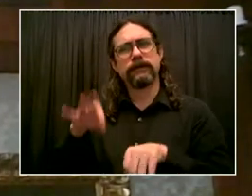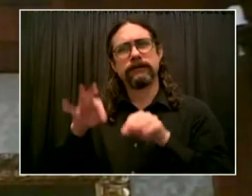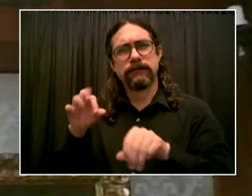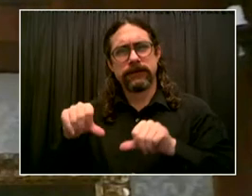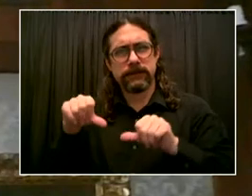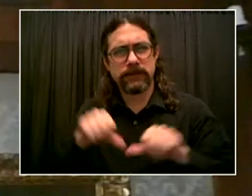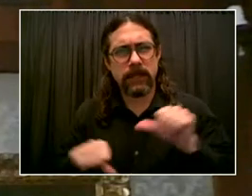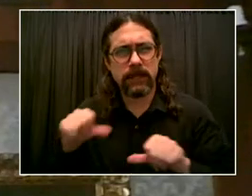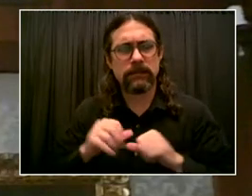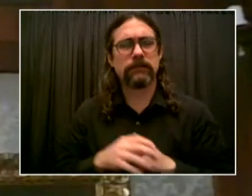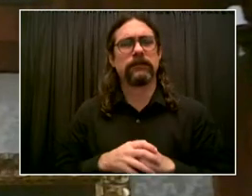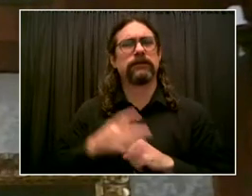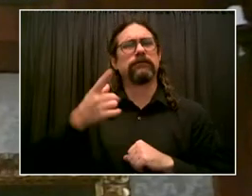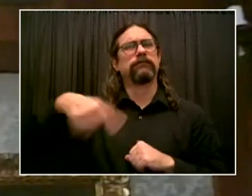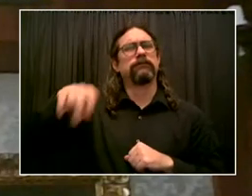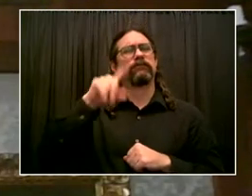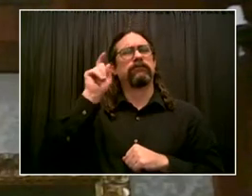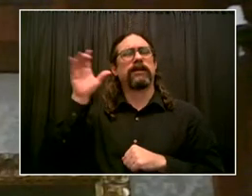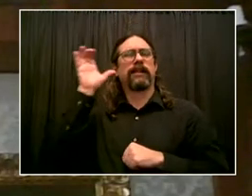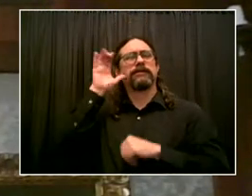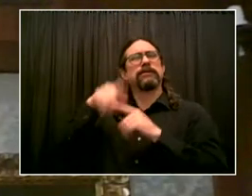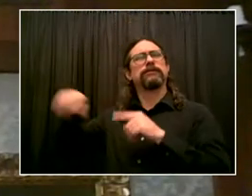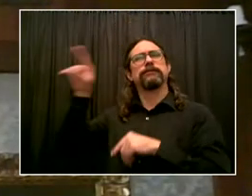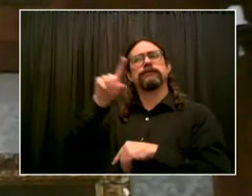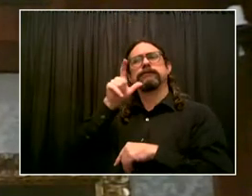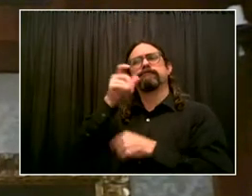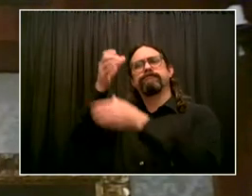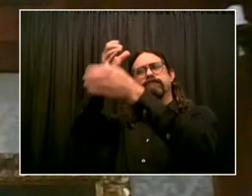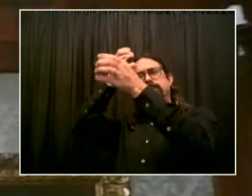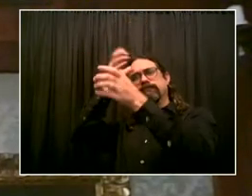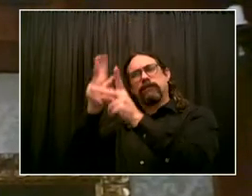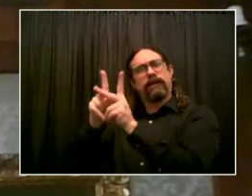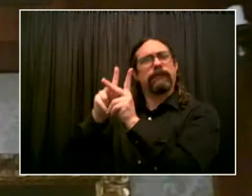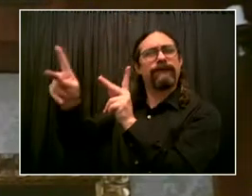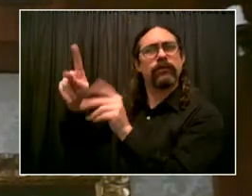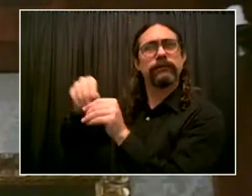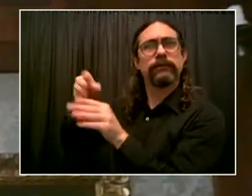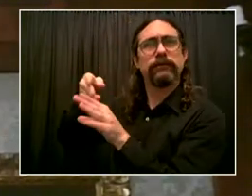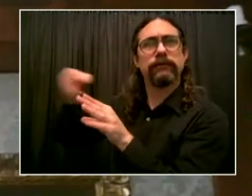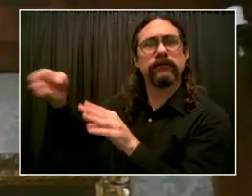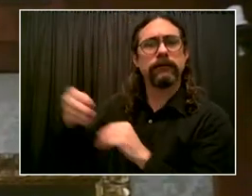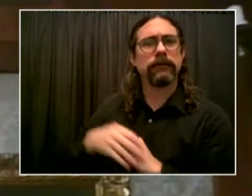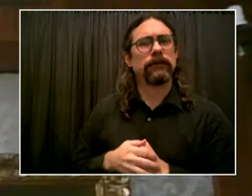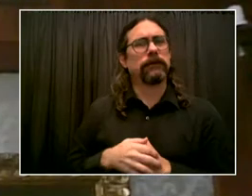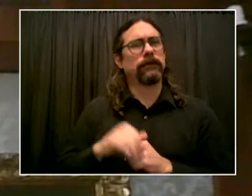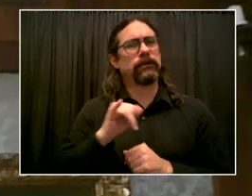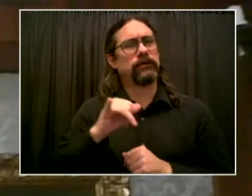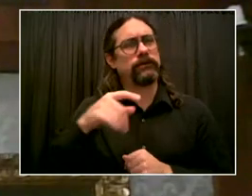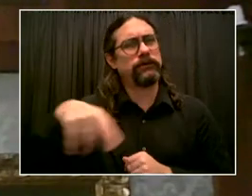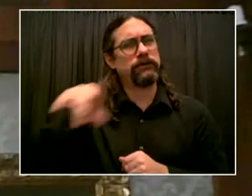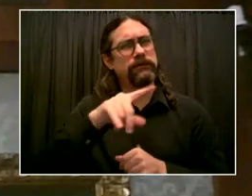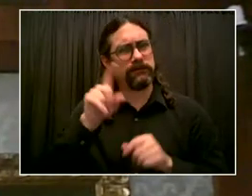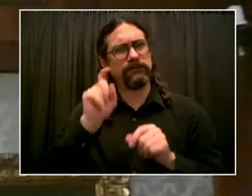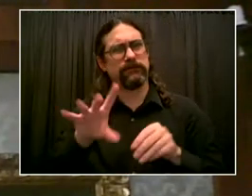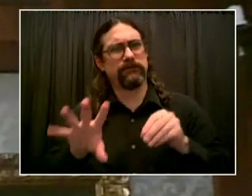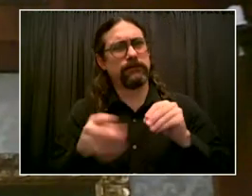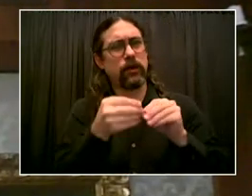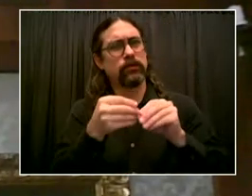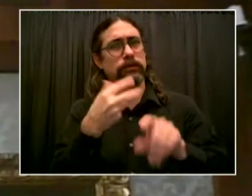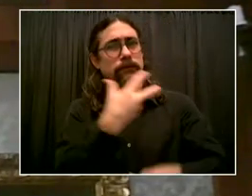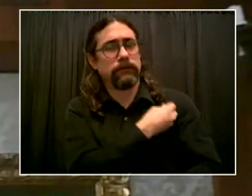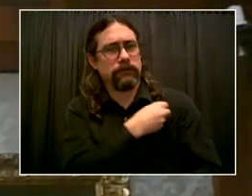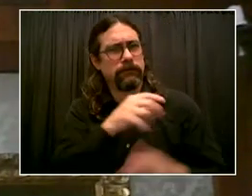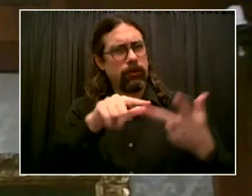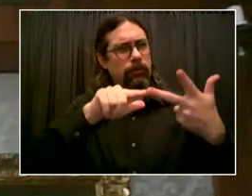the other day. We must get people to take the booster shot and those who are not vaccinated. We have to do that. And I want to